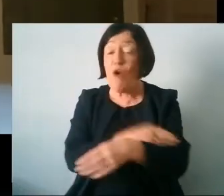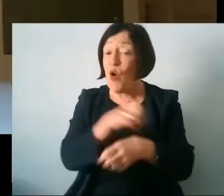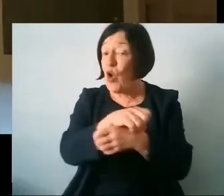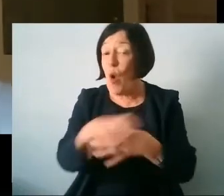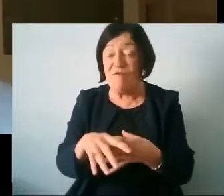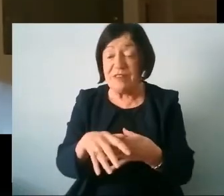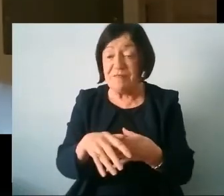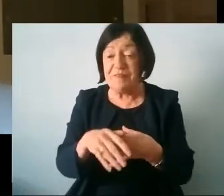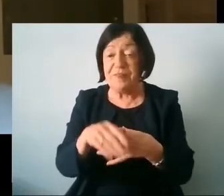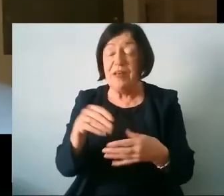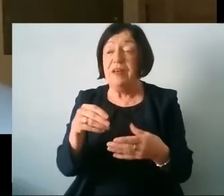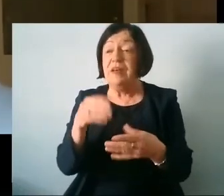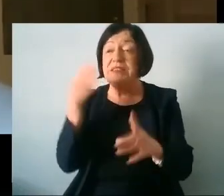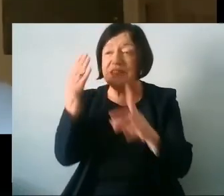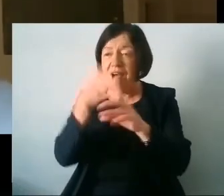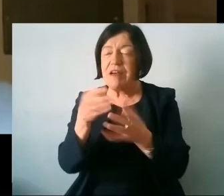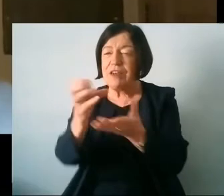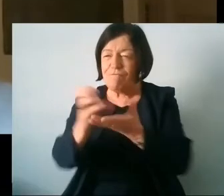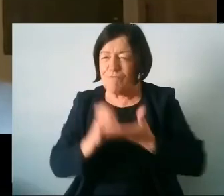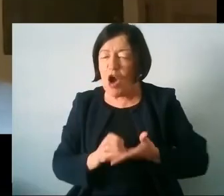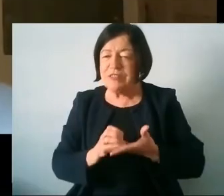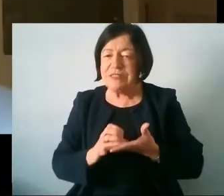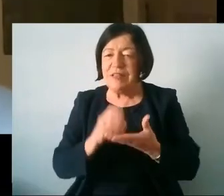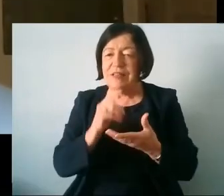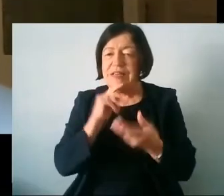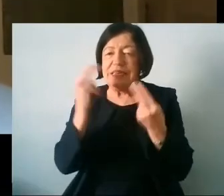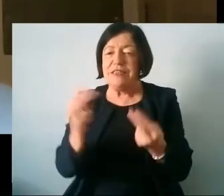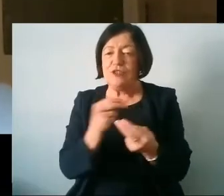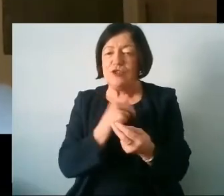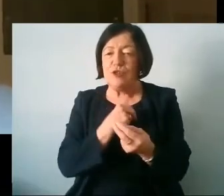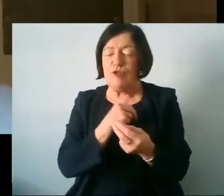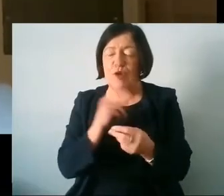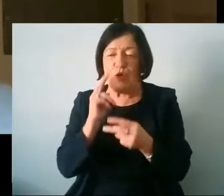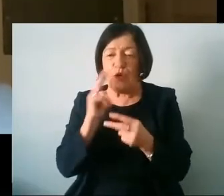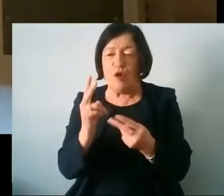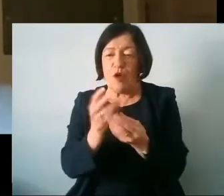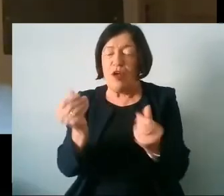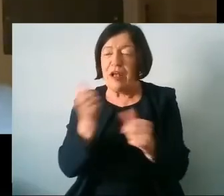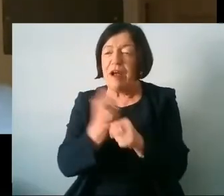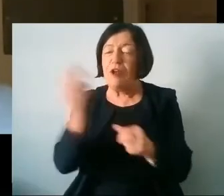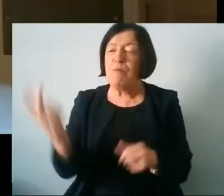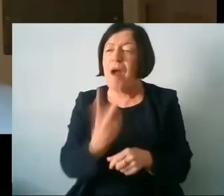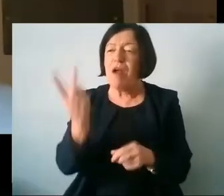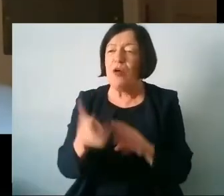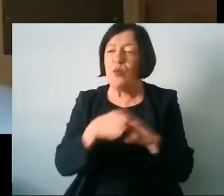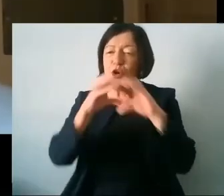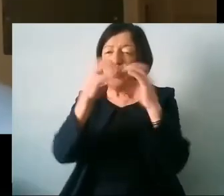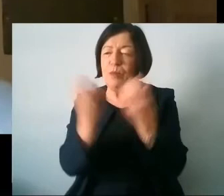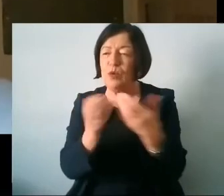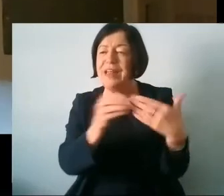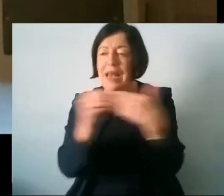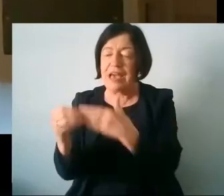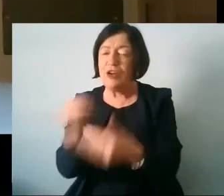targeted funds but also need to address the some type of partnership with community-led organizations